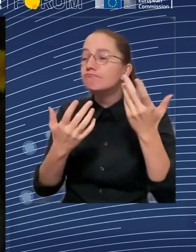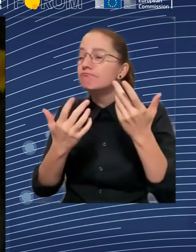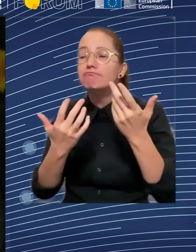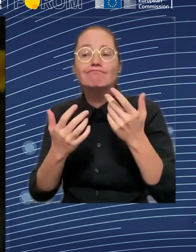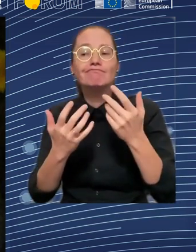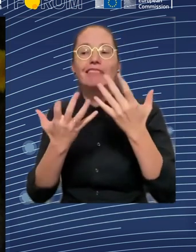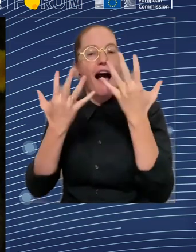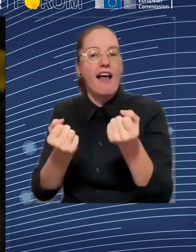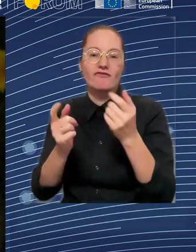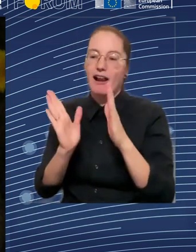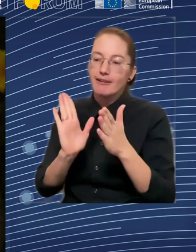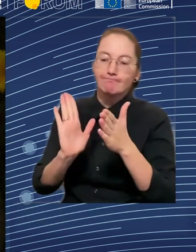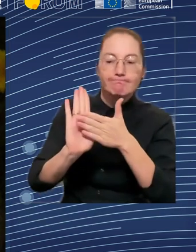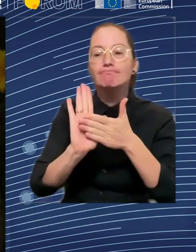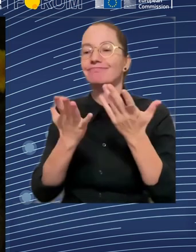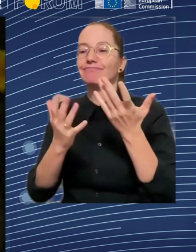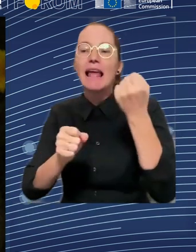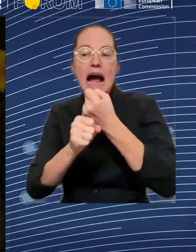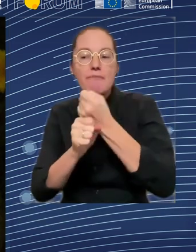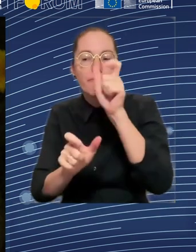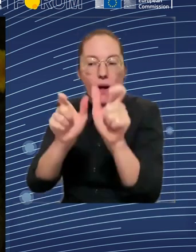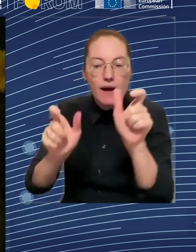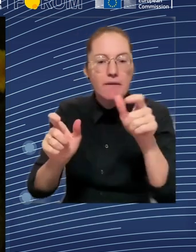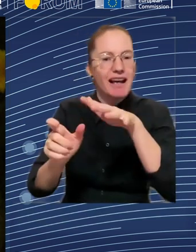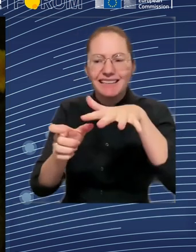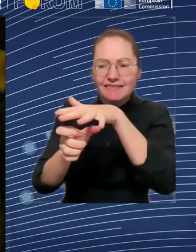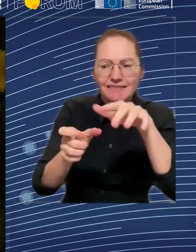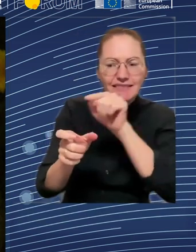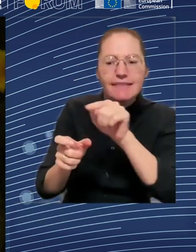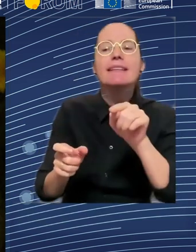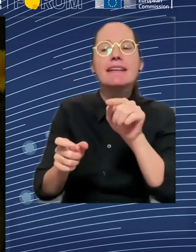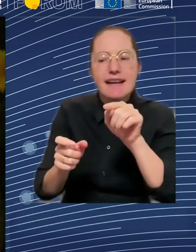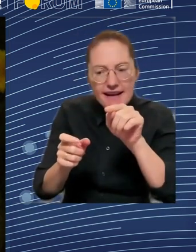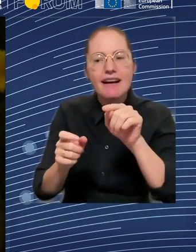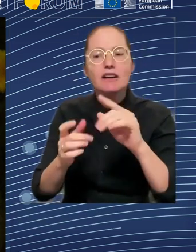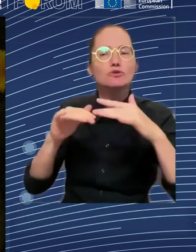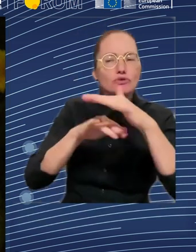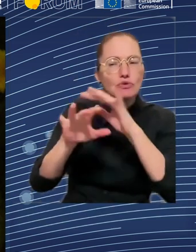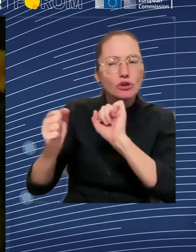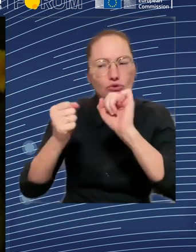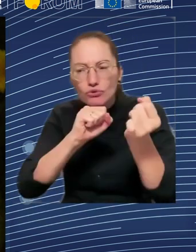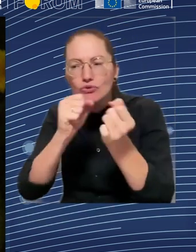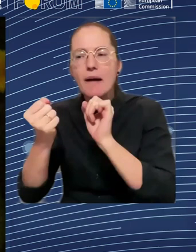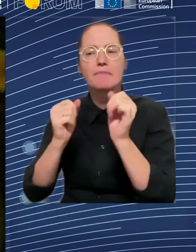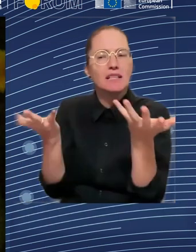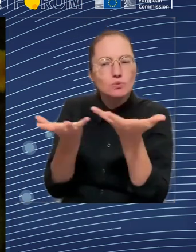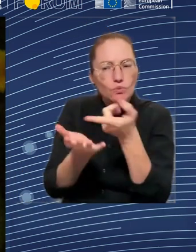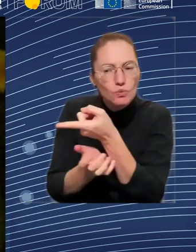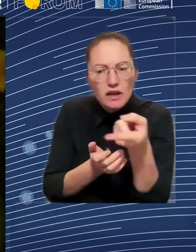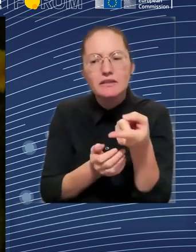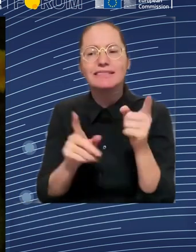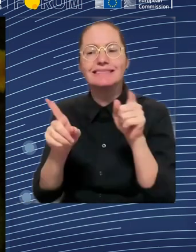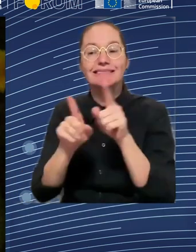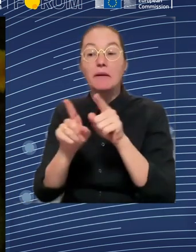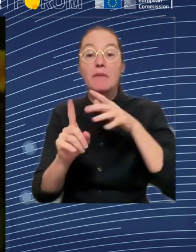efficiency of these policies. Actually, the local and regional authorities could be really a laboratory